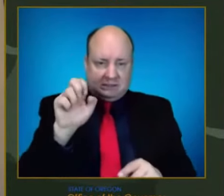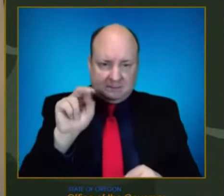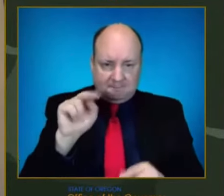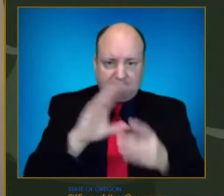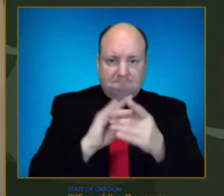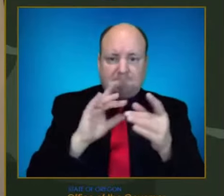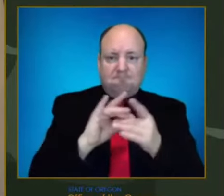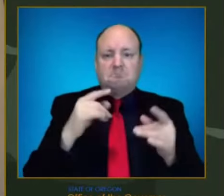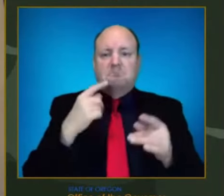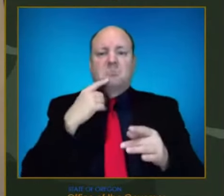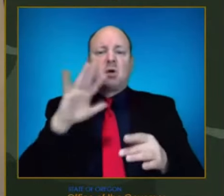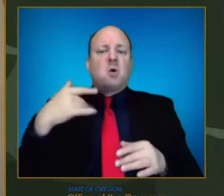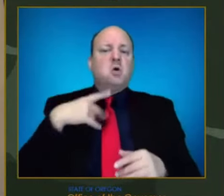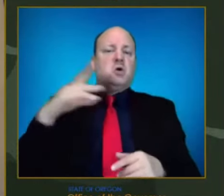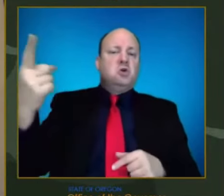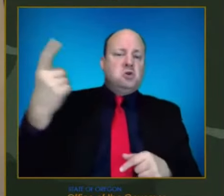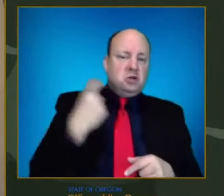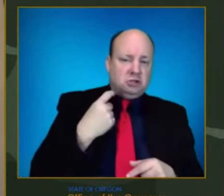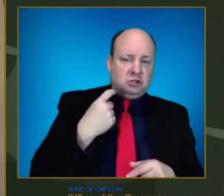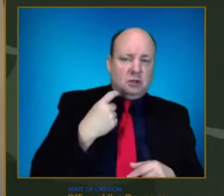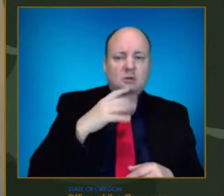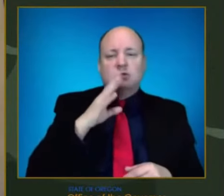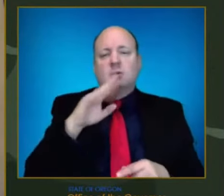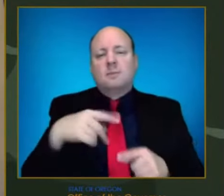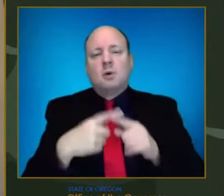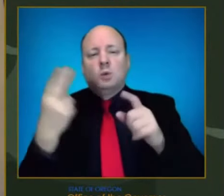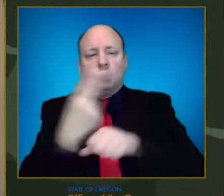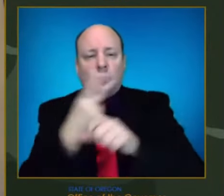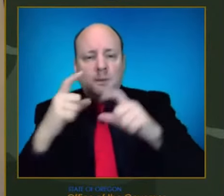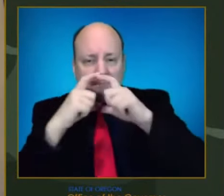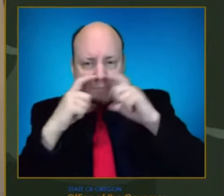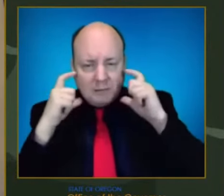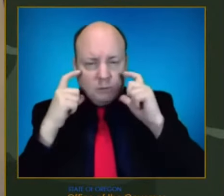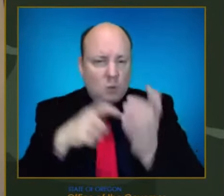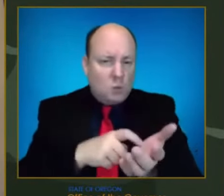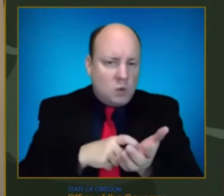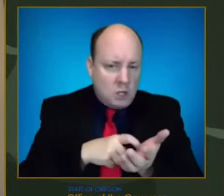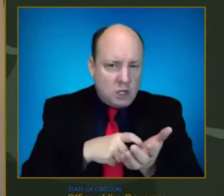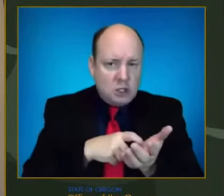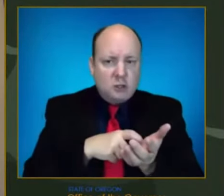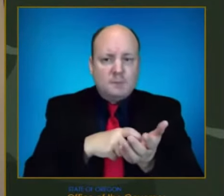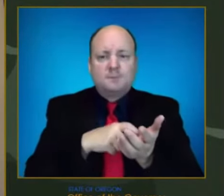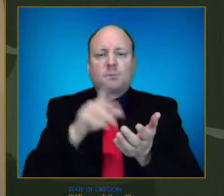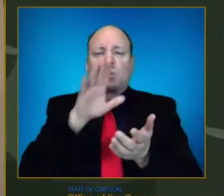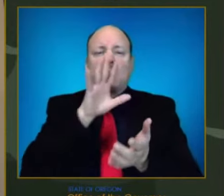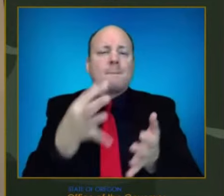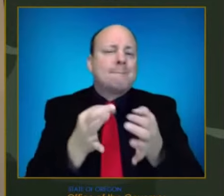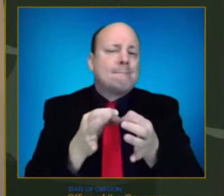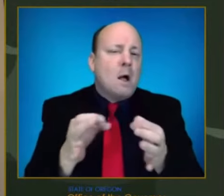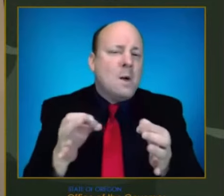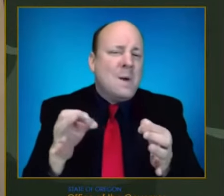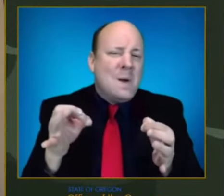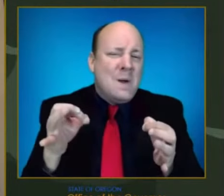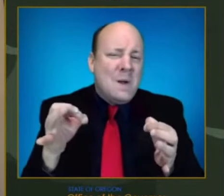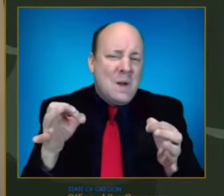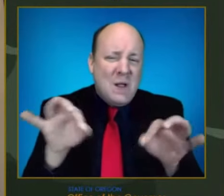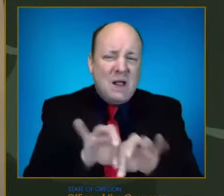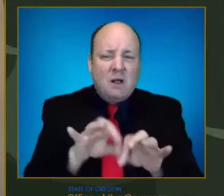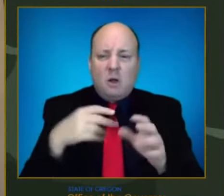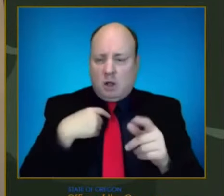looking at the mask mandate, the critical important piece is hospital capacity and the number of people seriously ill